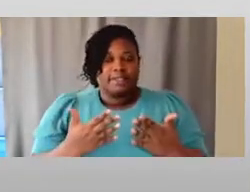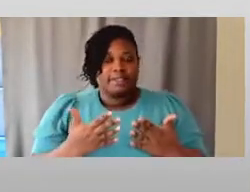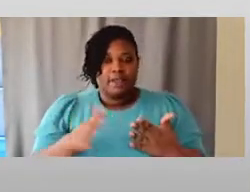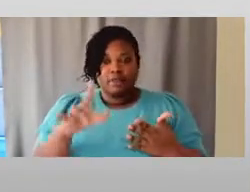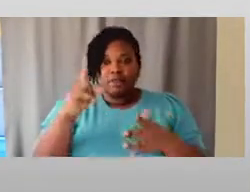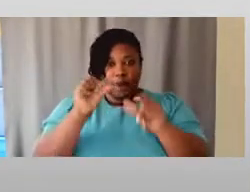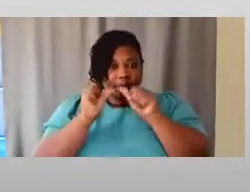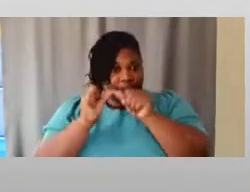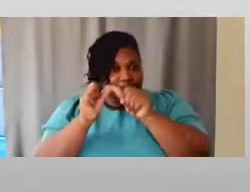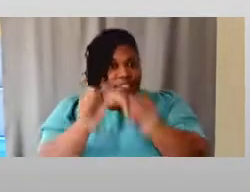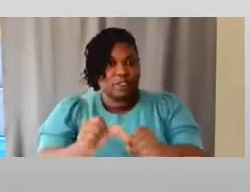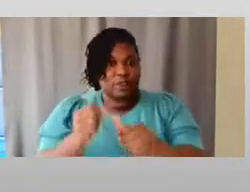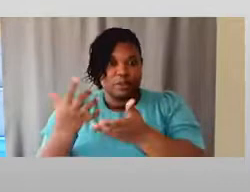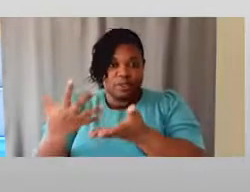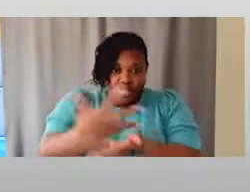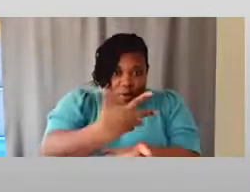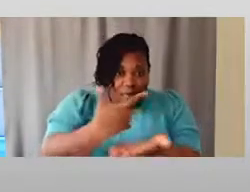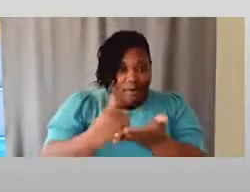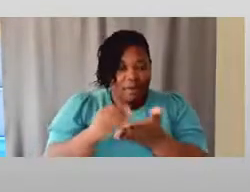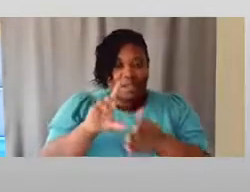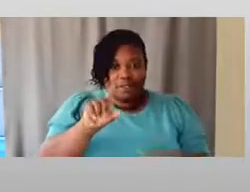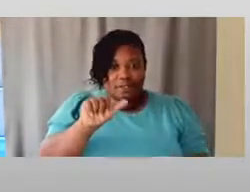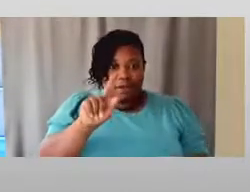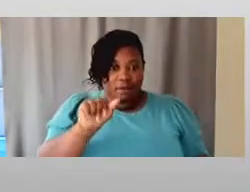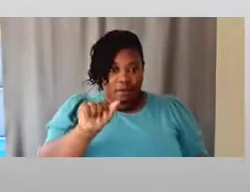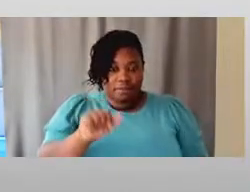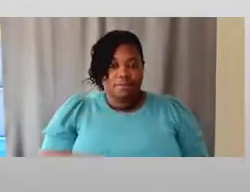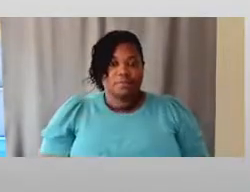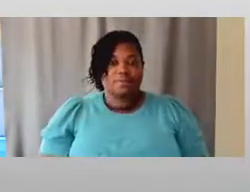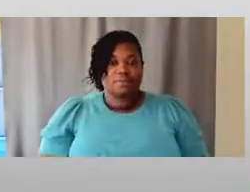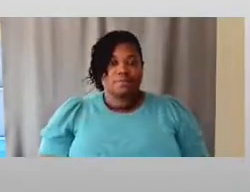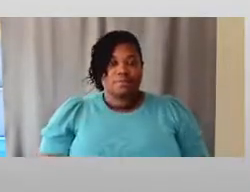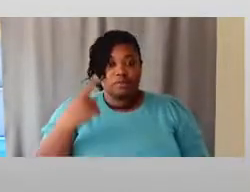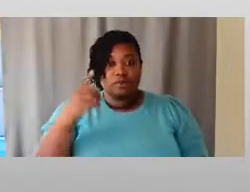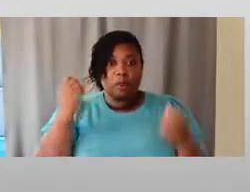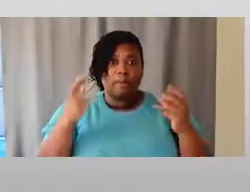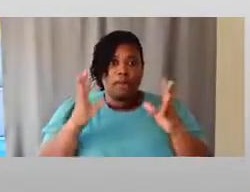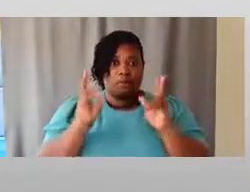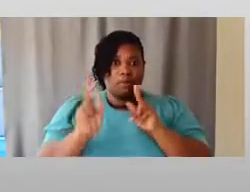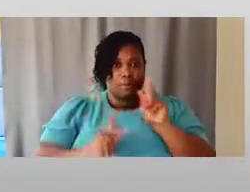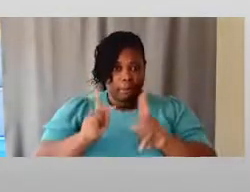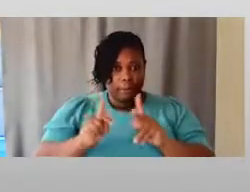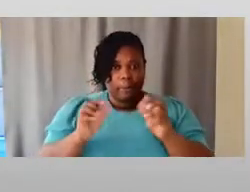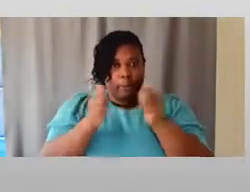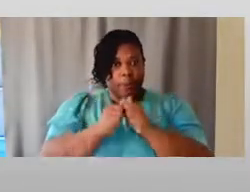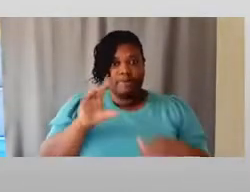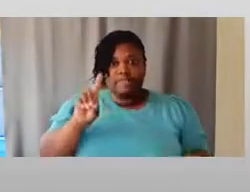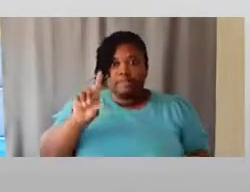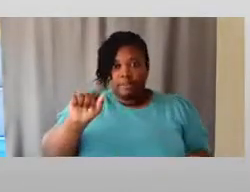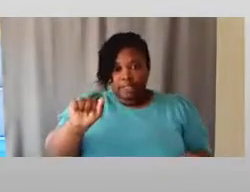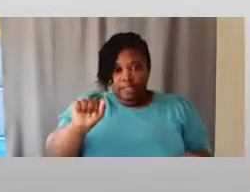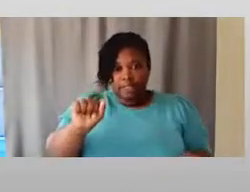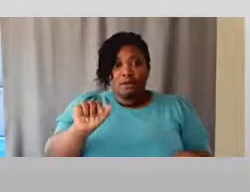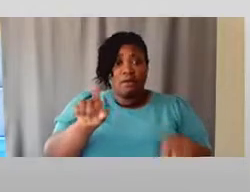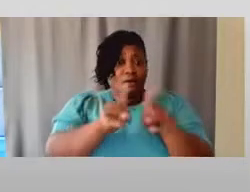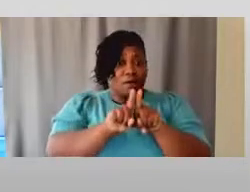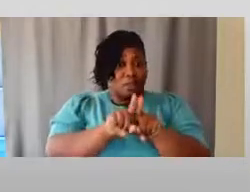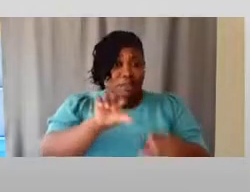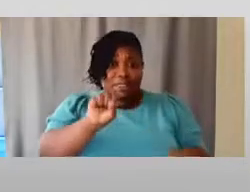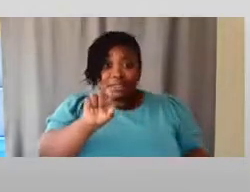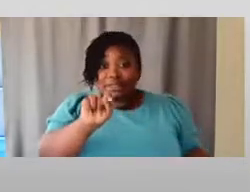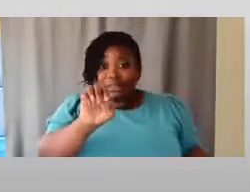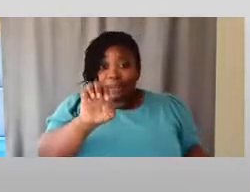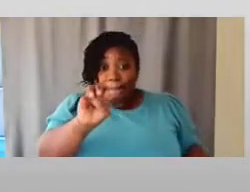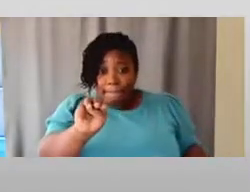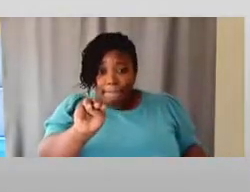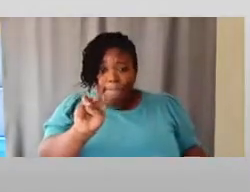continuing to collect data on number of people with disabilities in STEM. But let's know a little bit more about